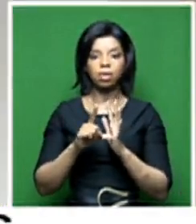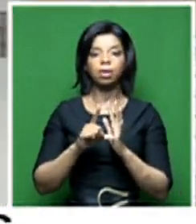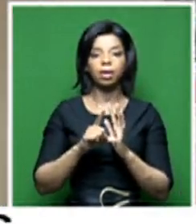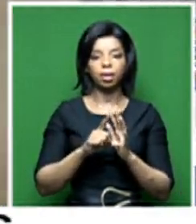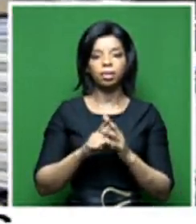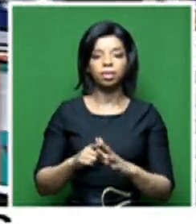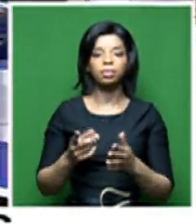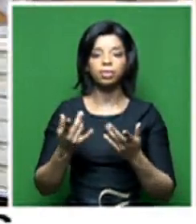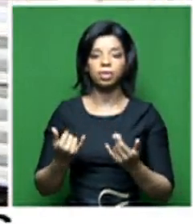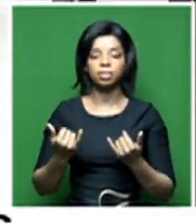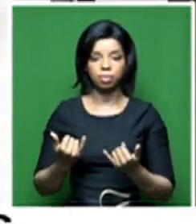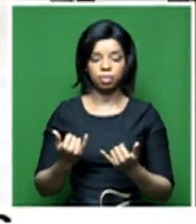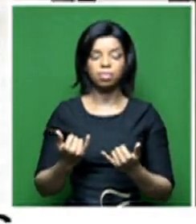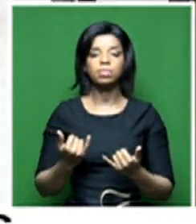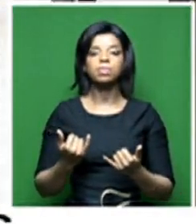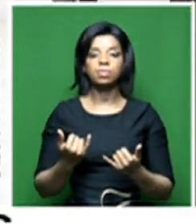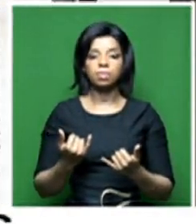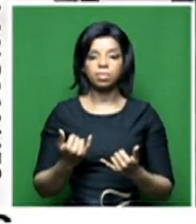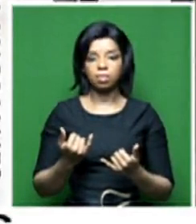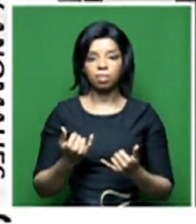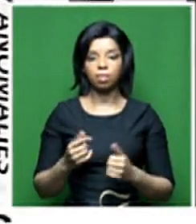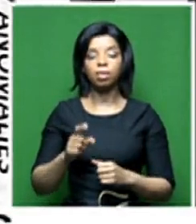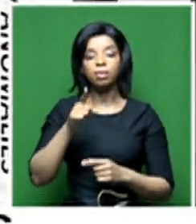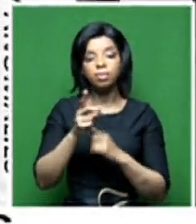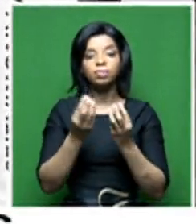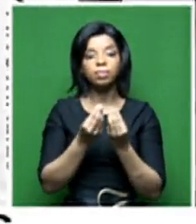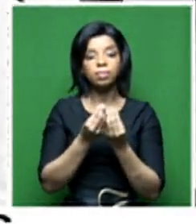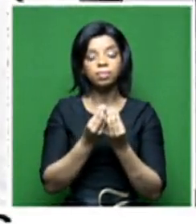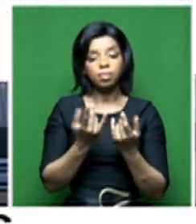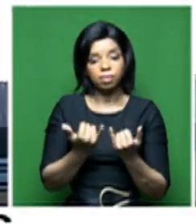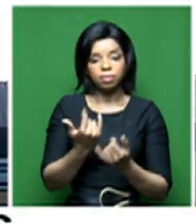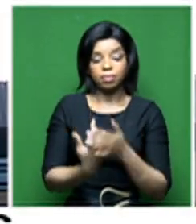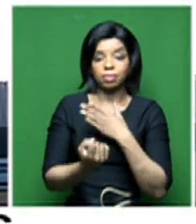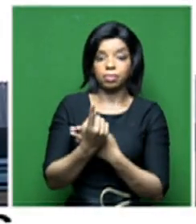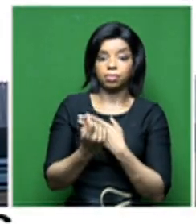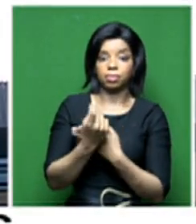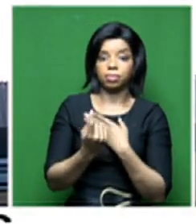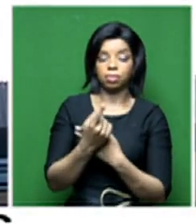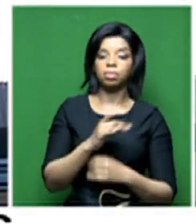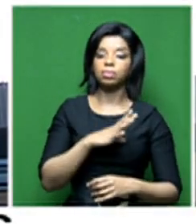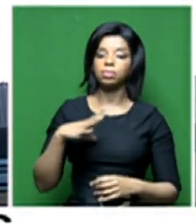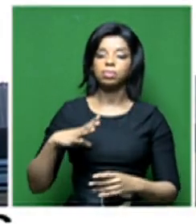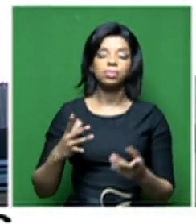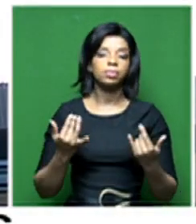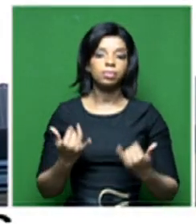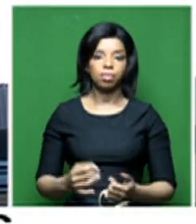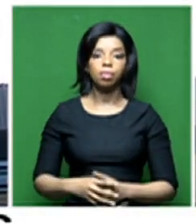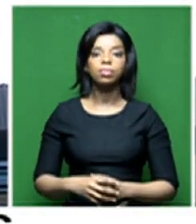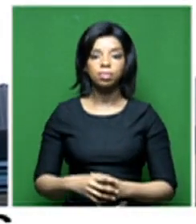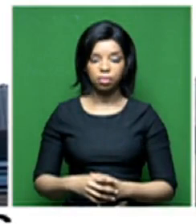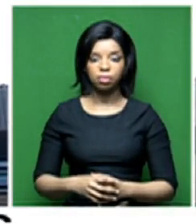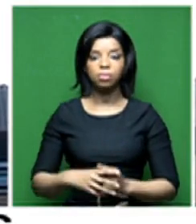Now, it has been something which has been in place for a while now, and we do understand that a number of